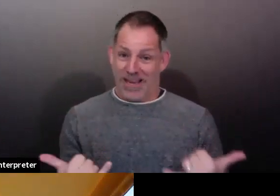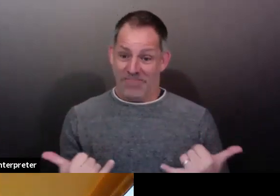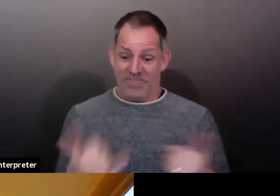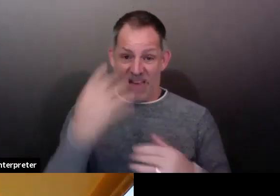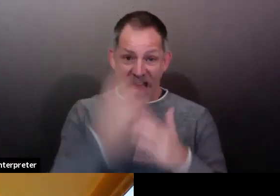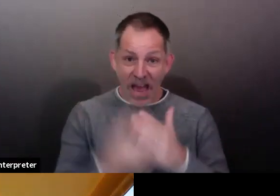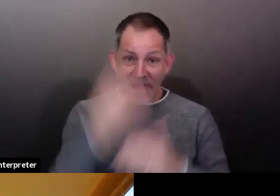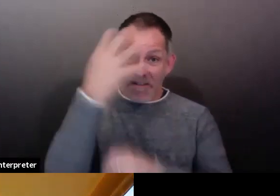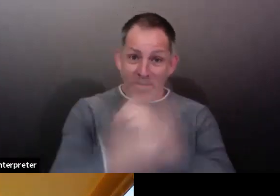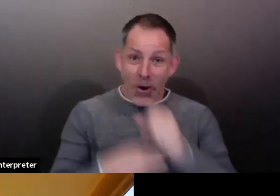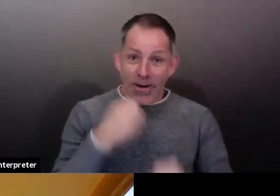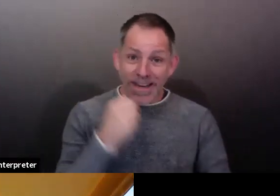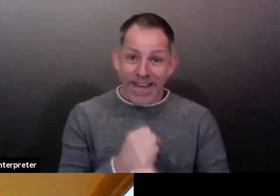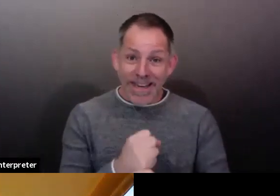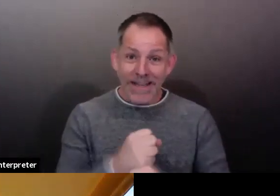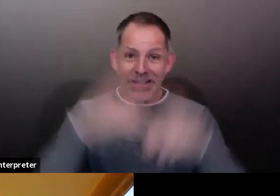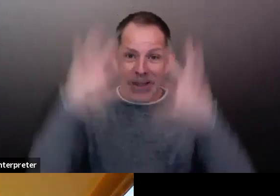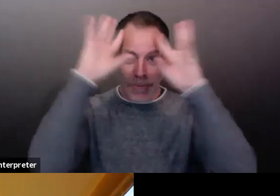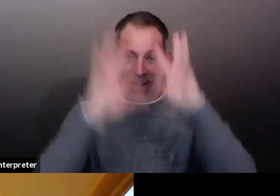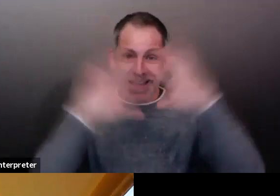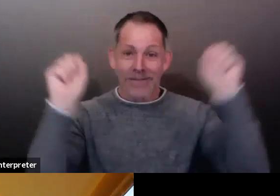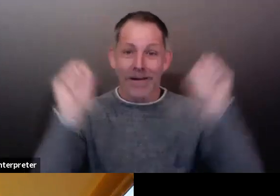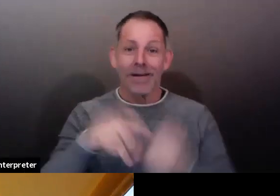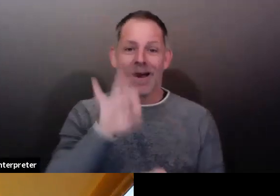and state executives and legislators.